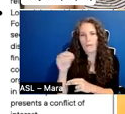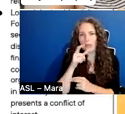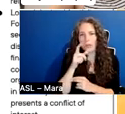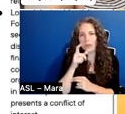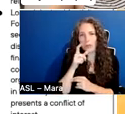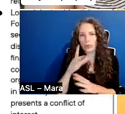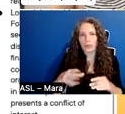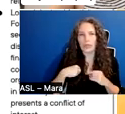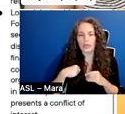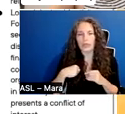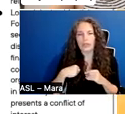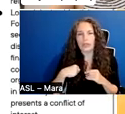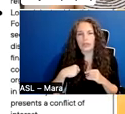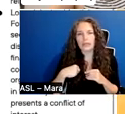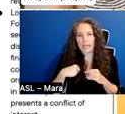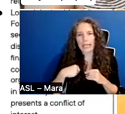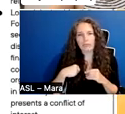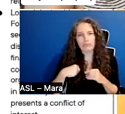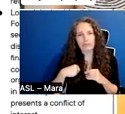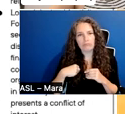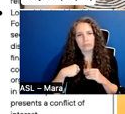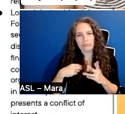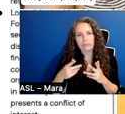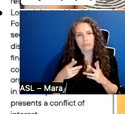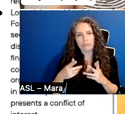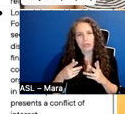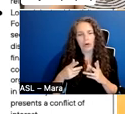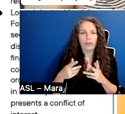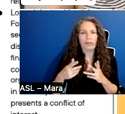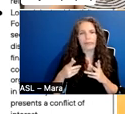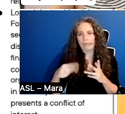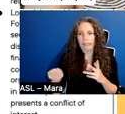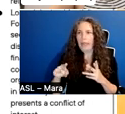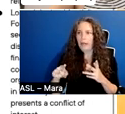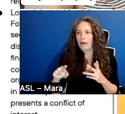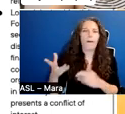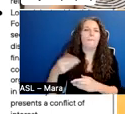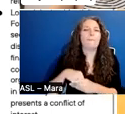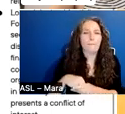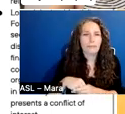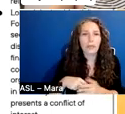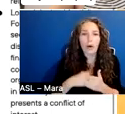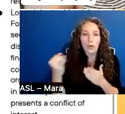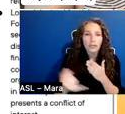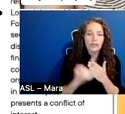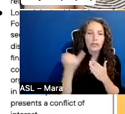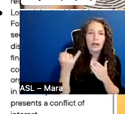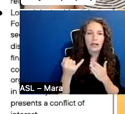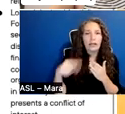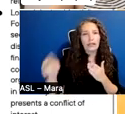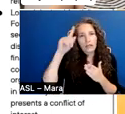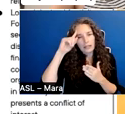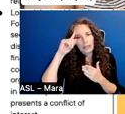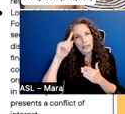in the project. It's, you can think of it as like venture capital investment, but instead of